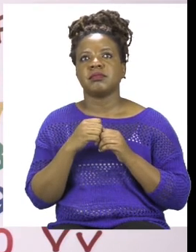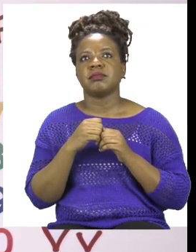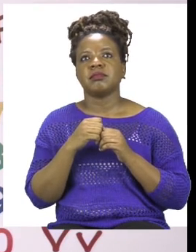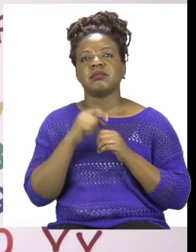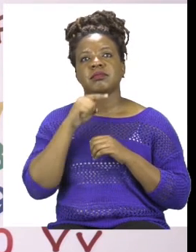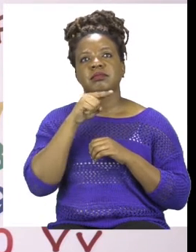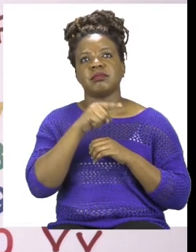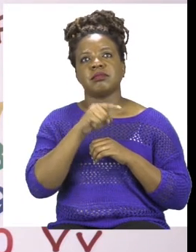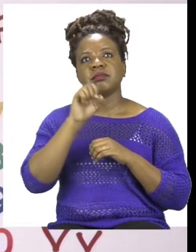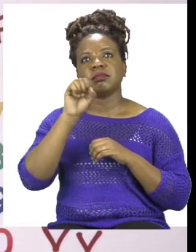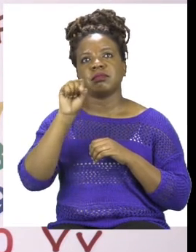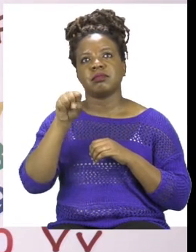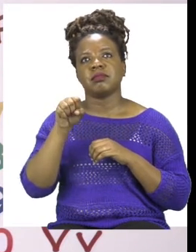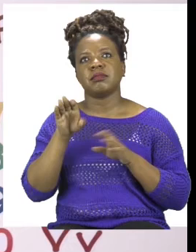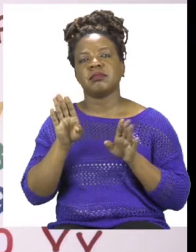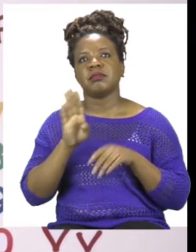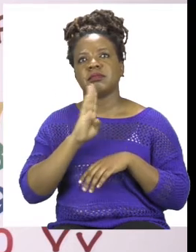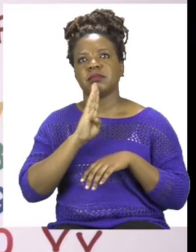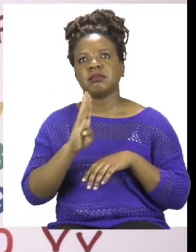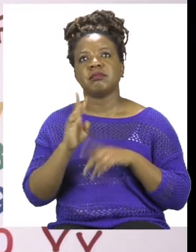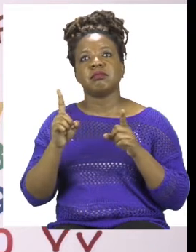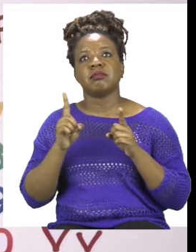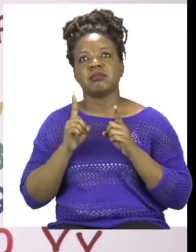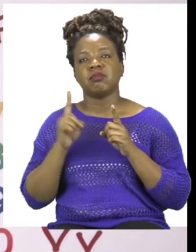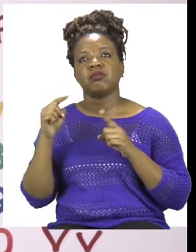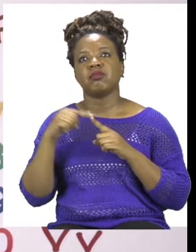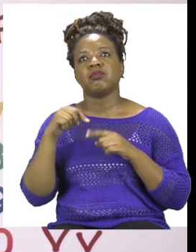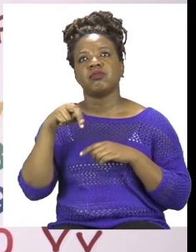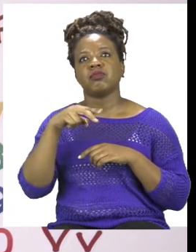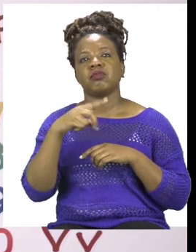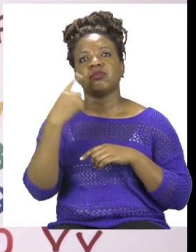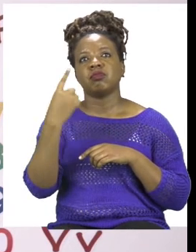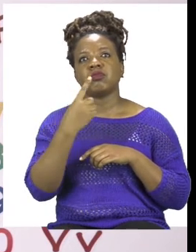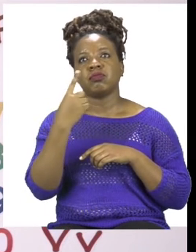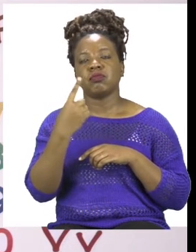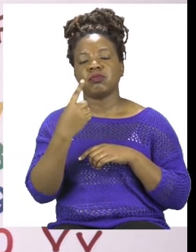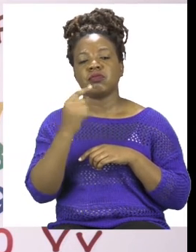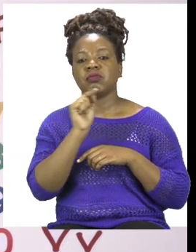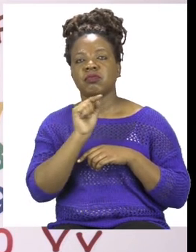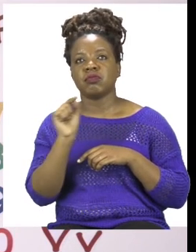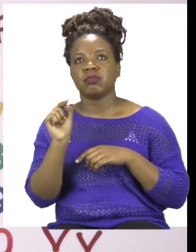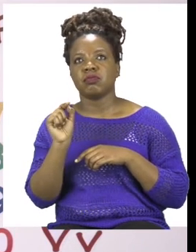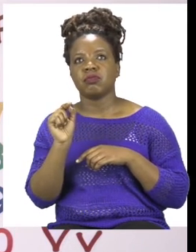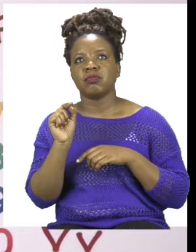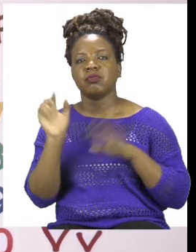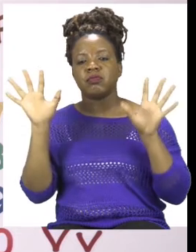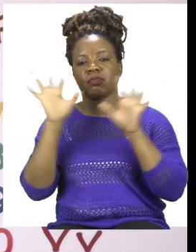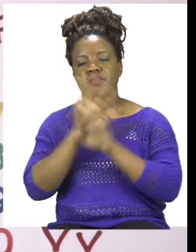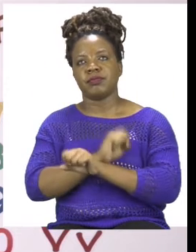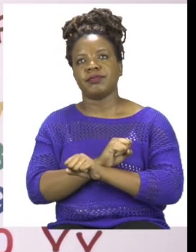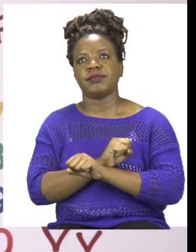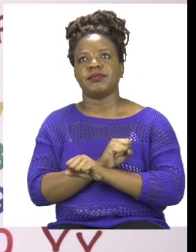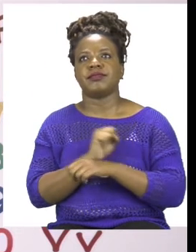together. It can be dangerous to walk alone dash night.